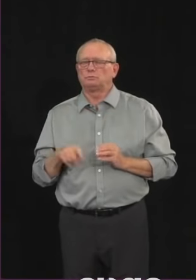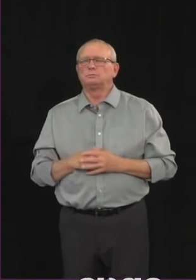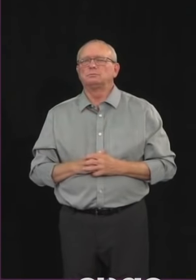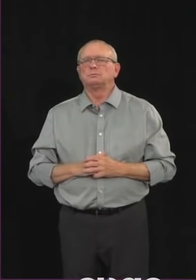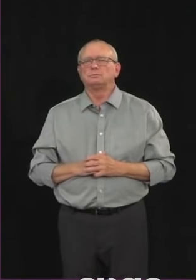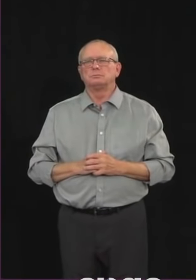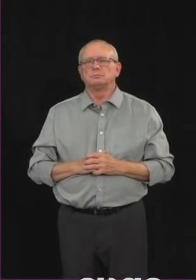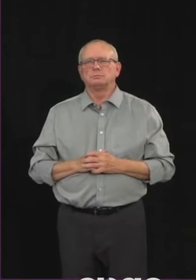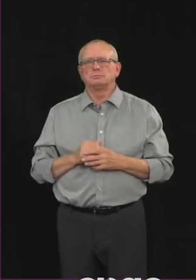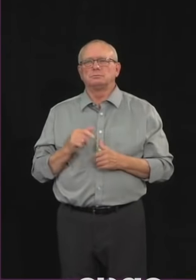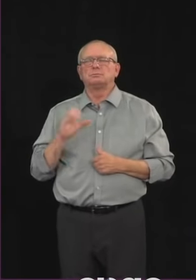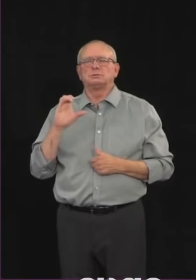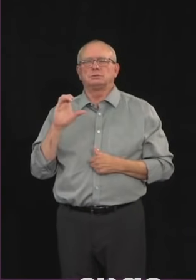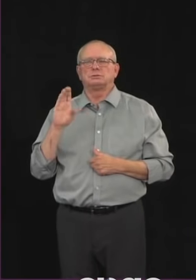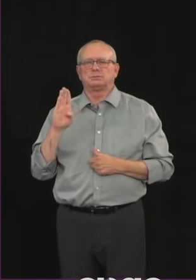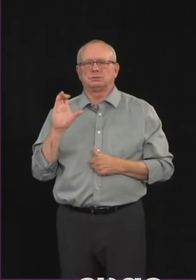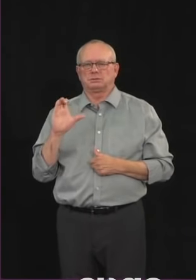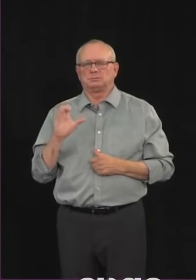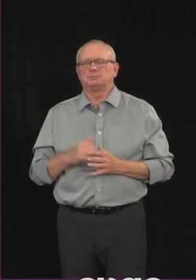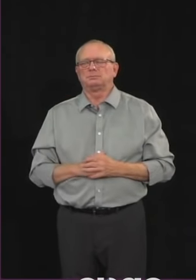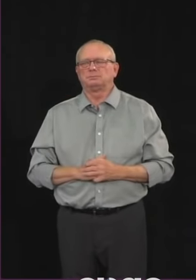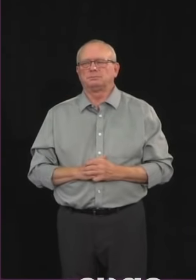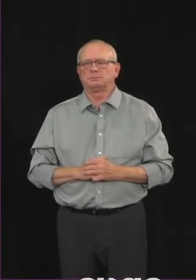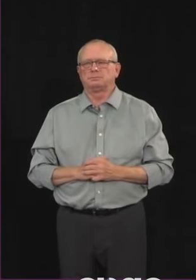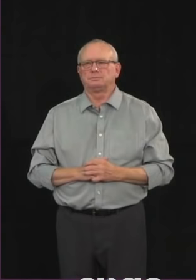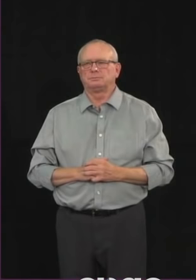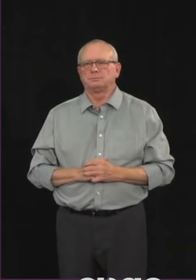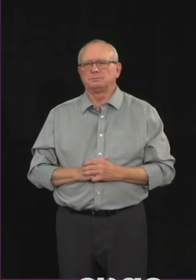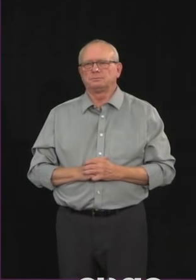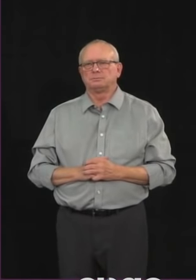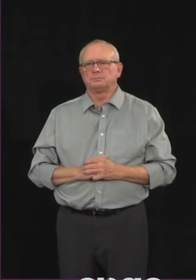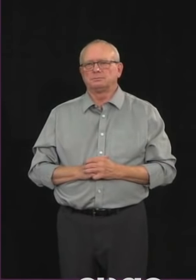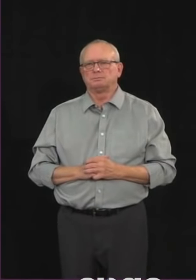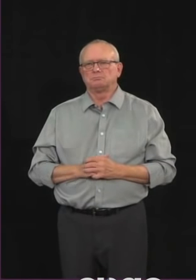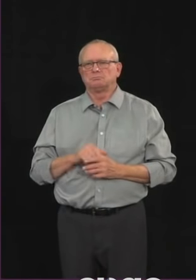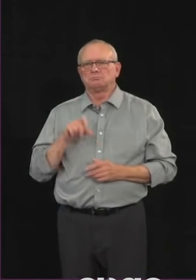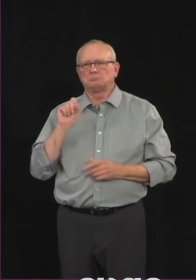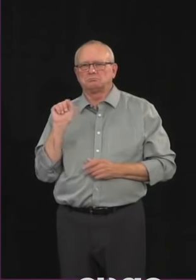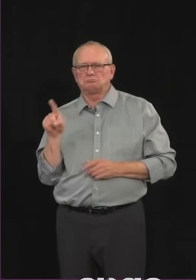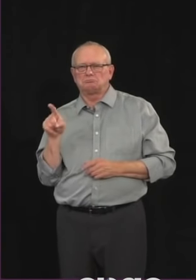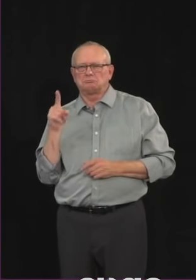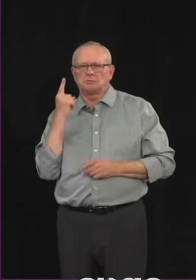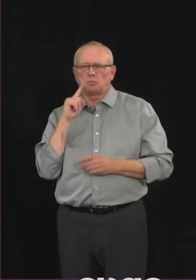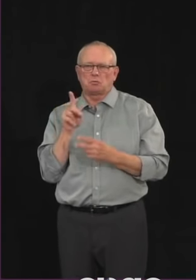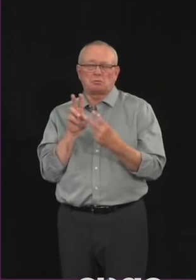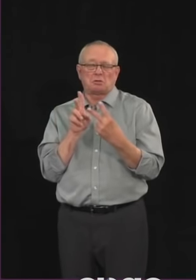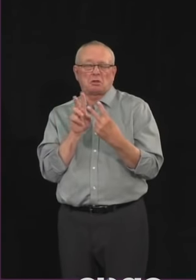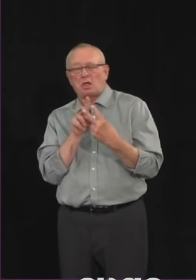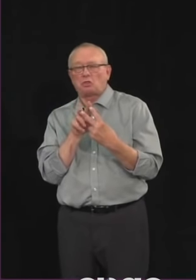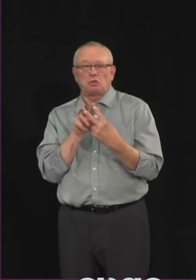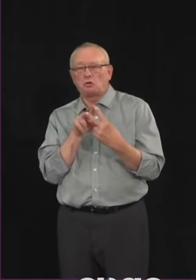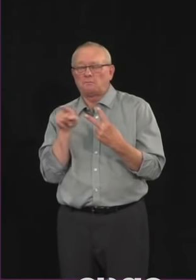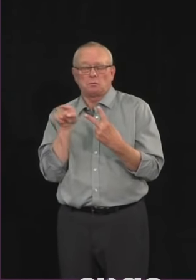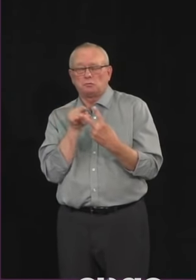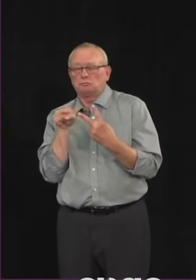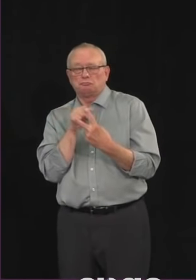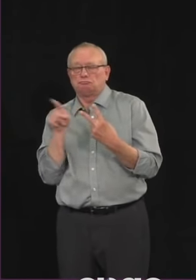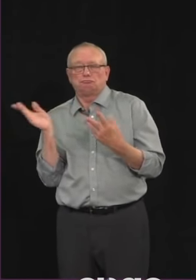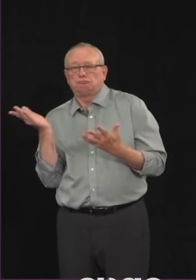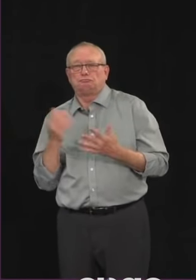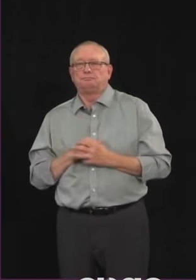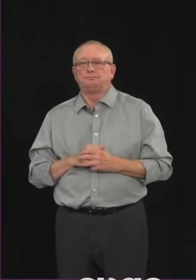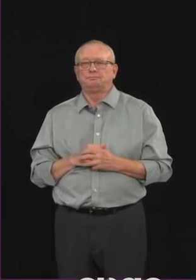Well hi there. This is probably a question for either Dr Hinshaw or Minister Chandra. Let's ask you about Sylvan Lake